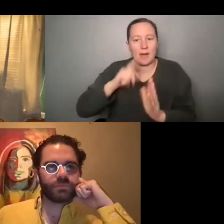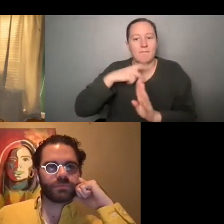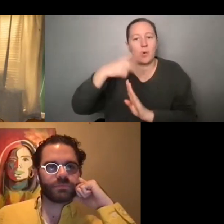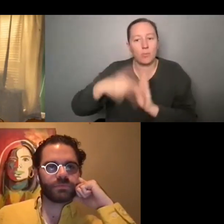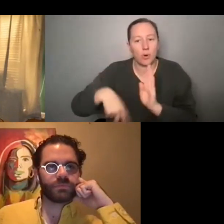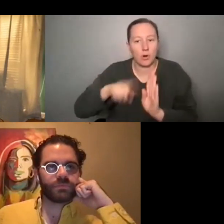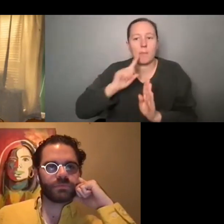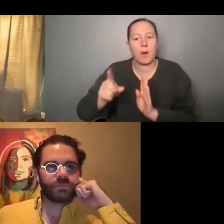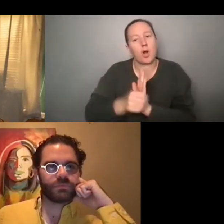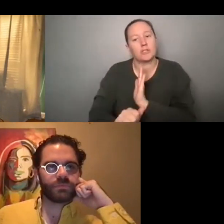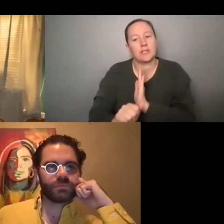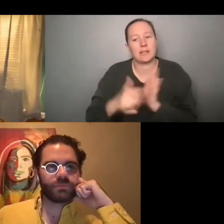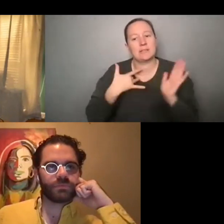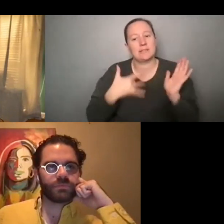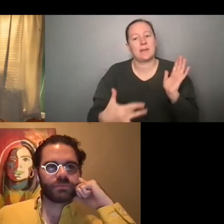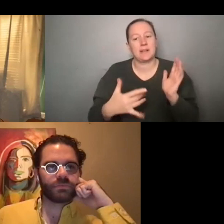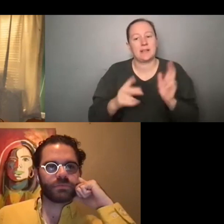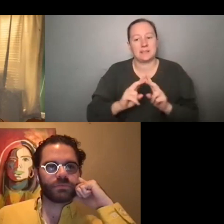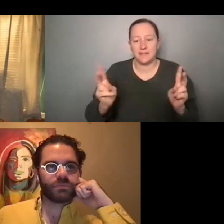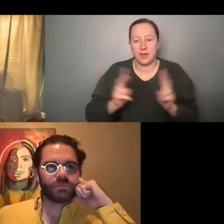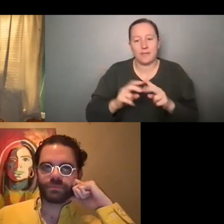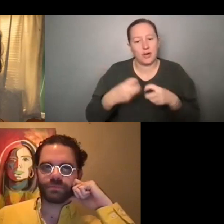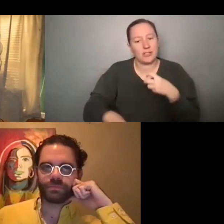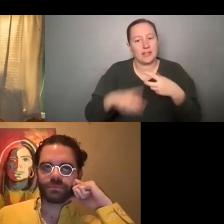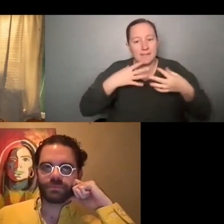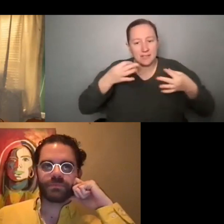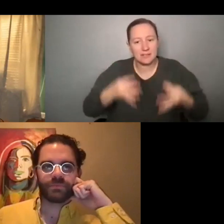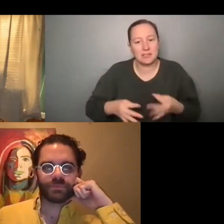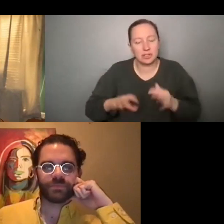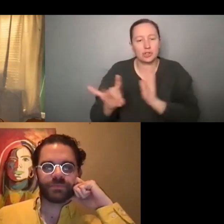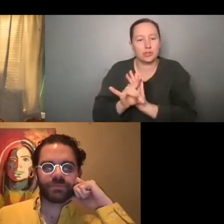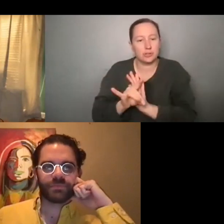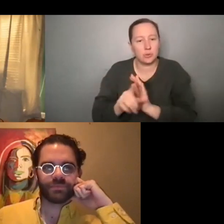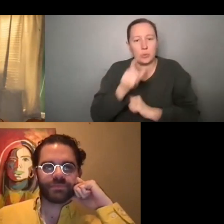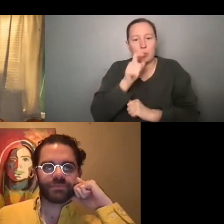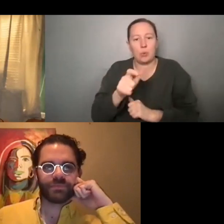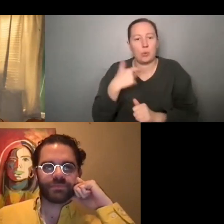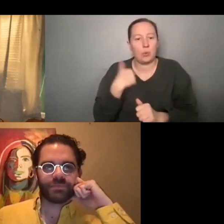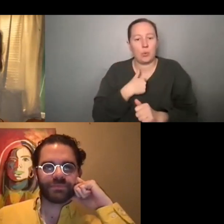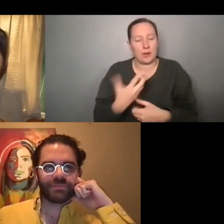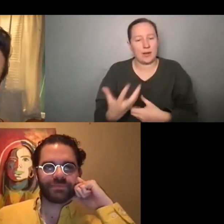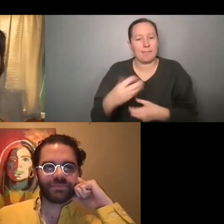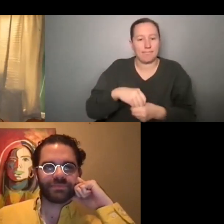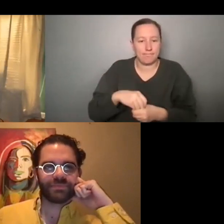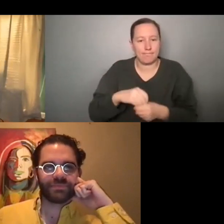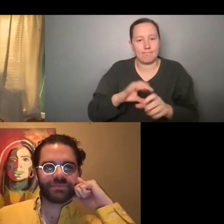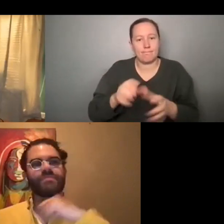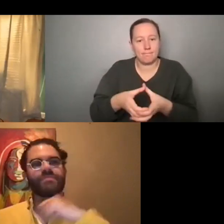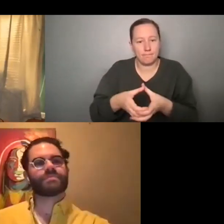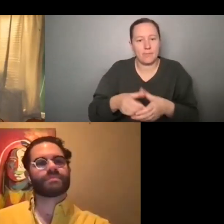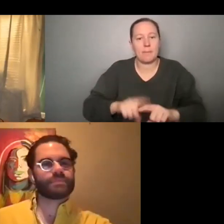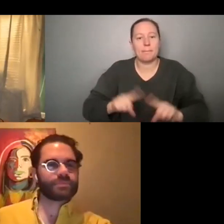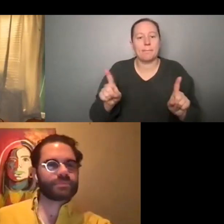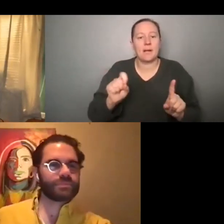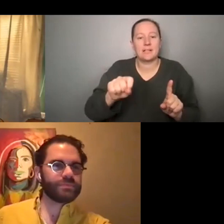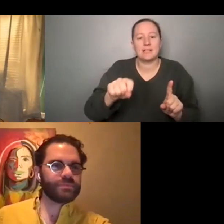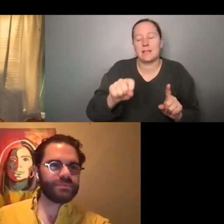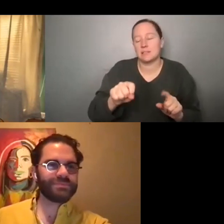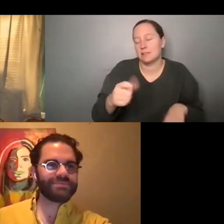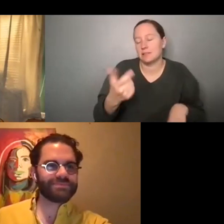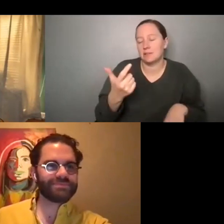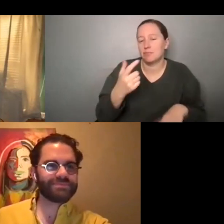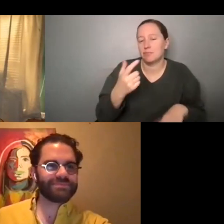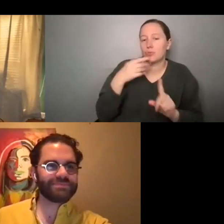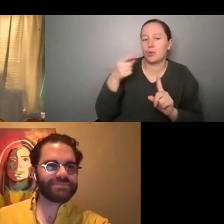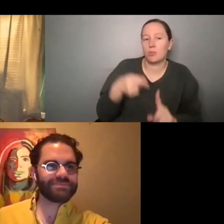so talented and it's often a very, very difficult decision, uh, who, who we end up picking. Um, but yeah, that's, uh, all